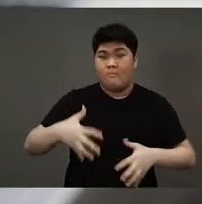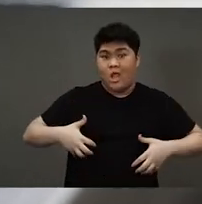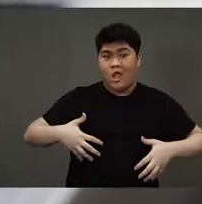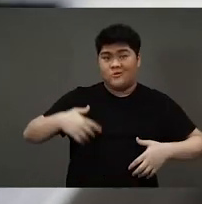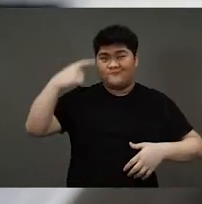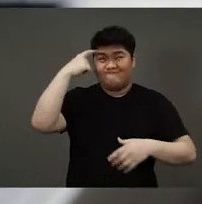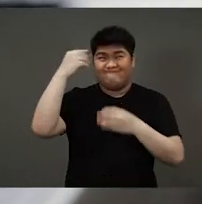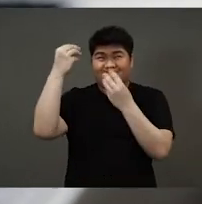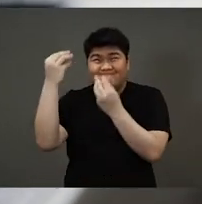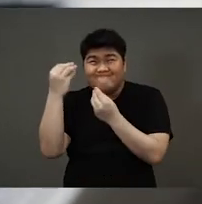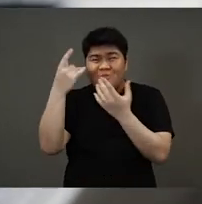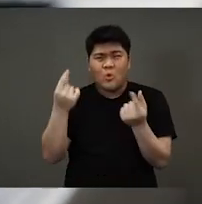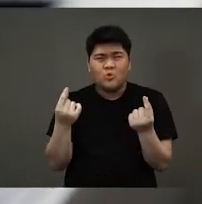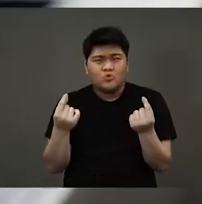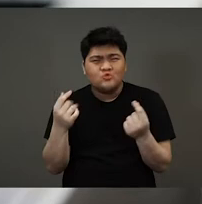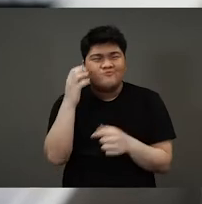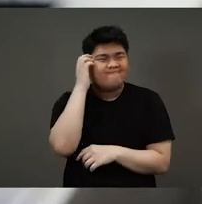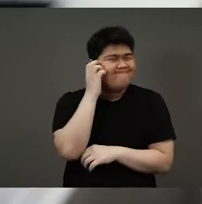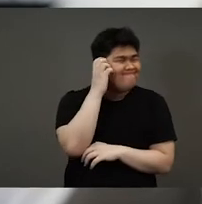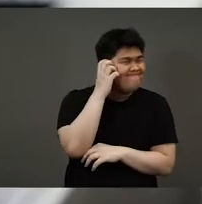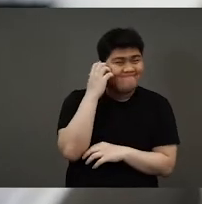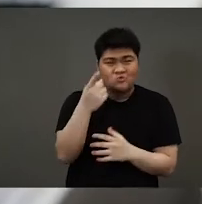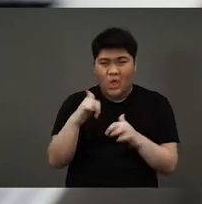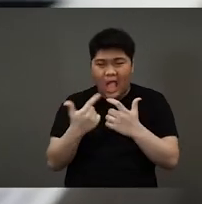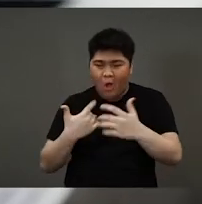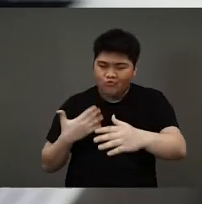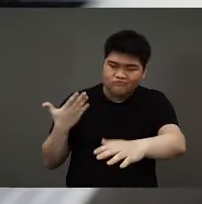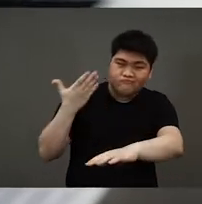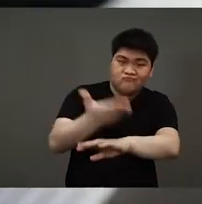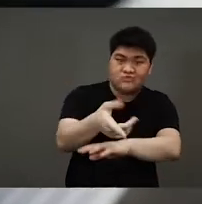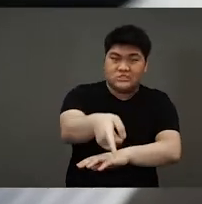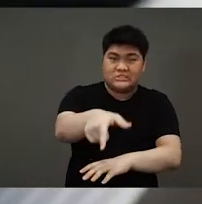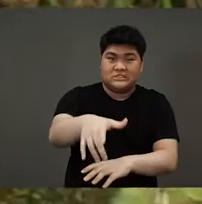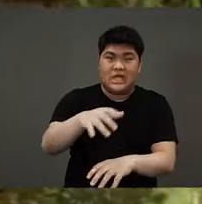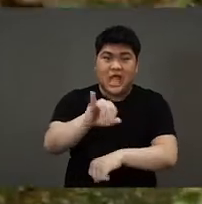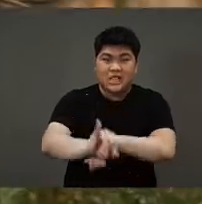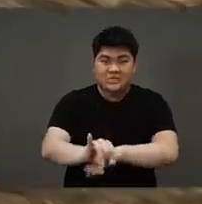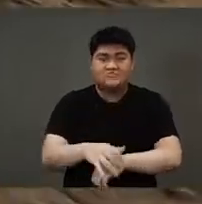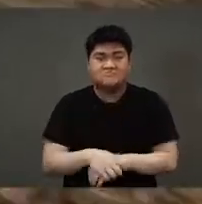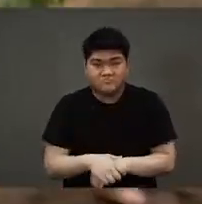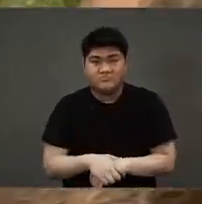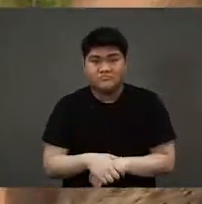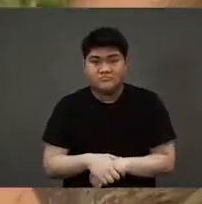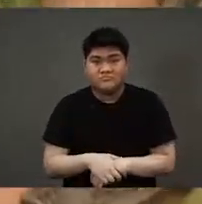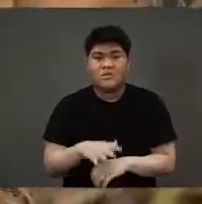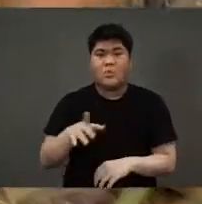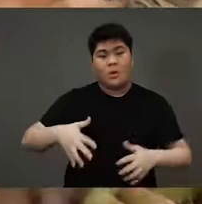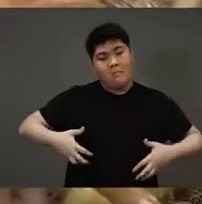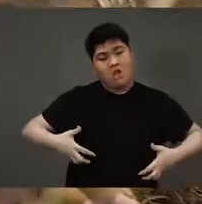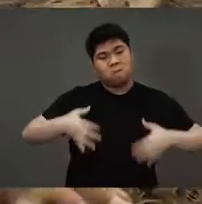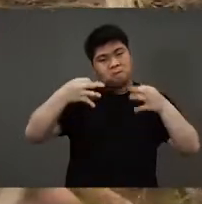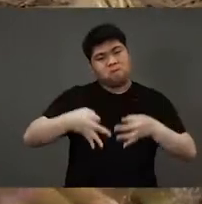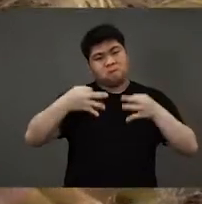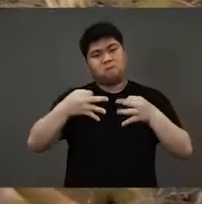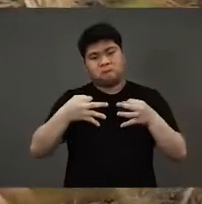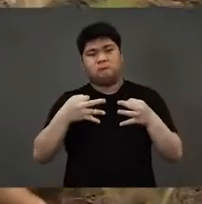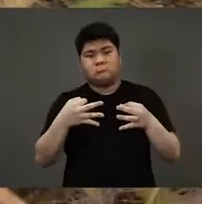and think and think of what they should do to get to the other side, to get to the island. Well, monkey, he decided